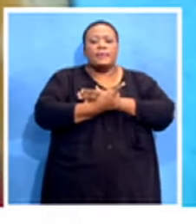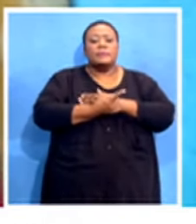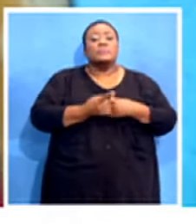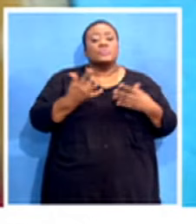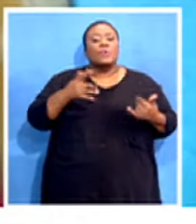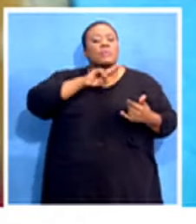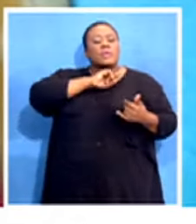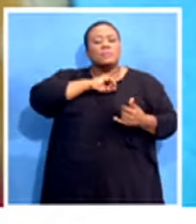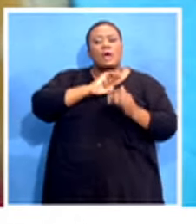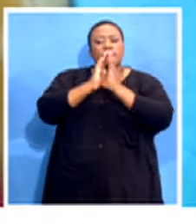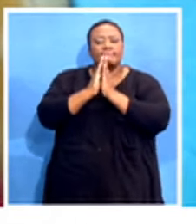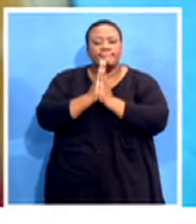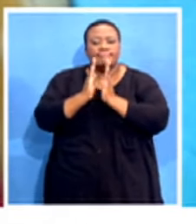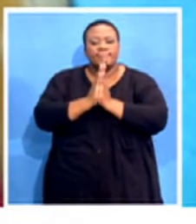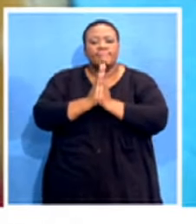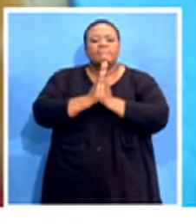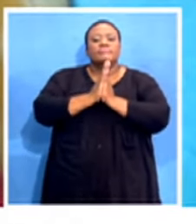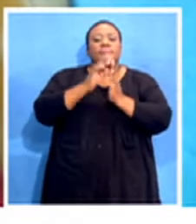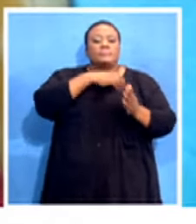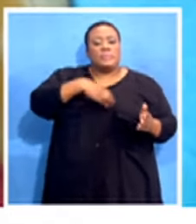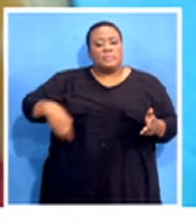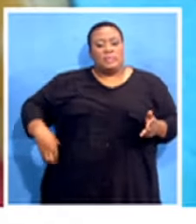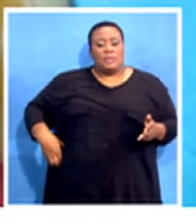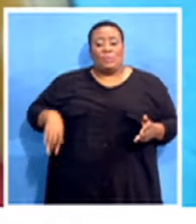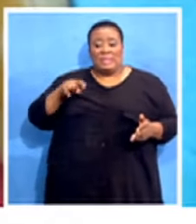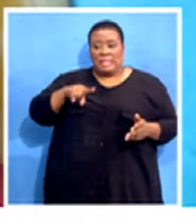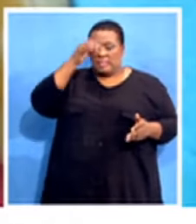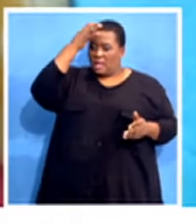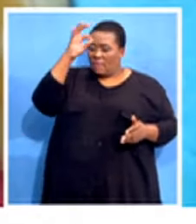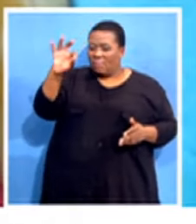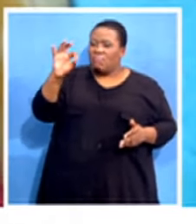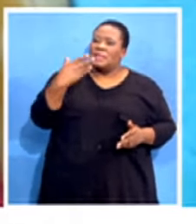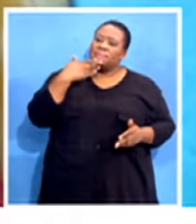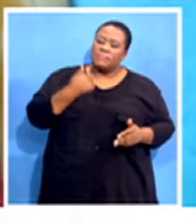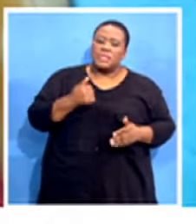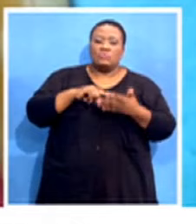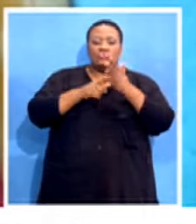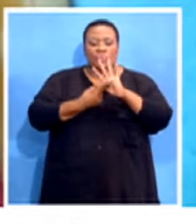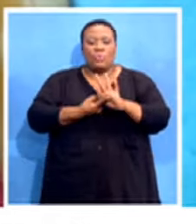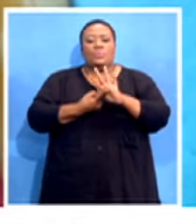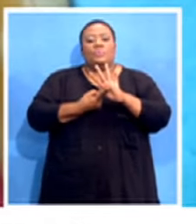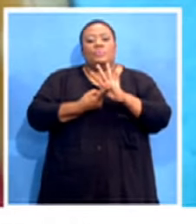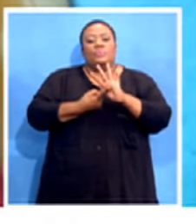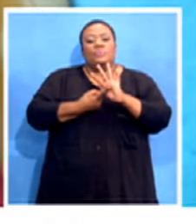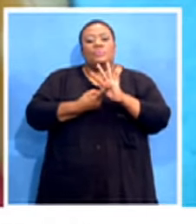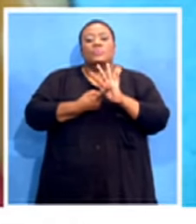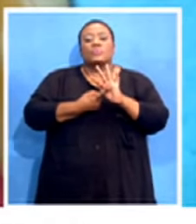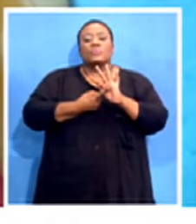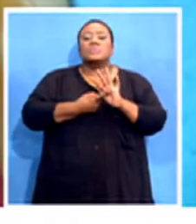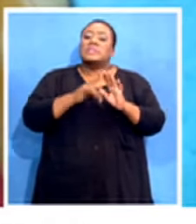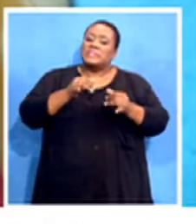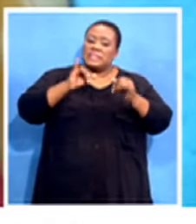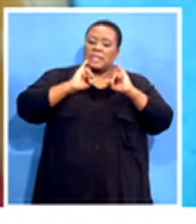why we're appealing to the president to say his government must show in his conscience that it is serious in upholding the